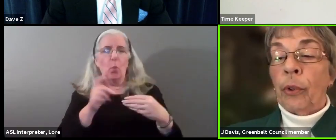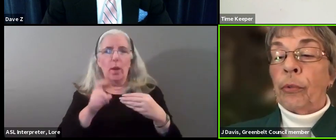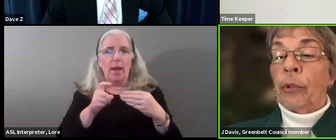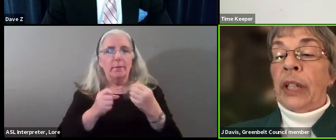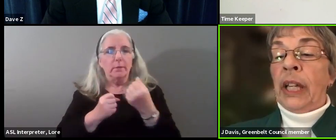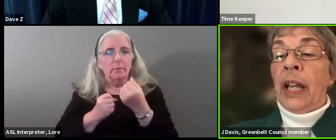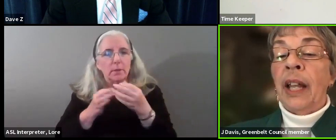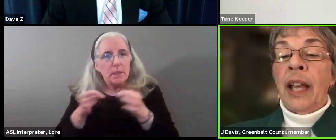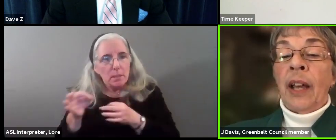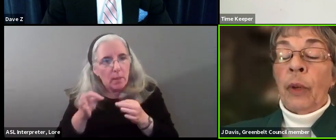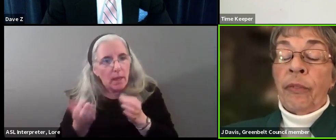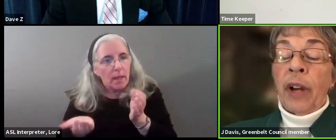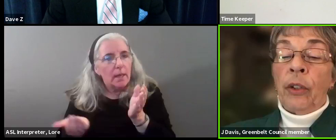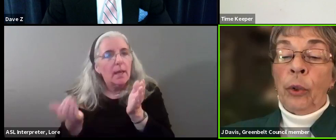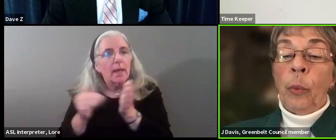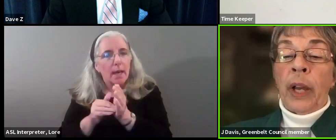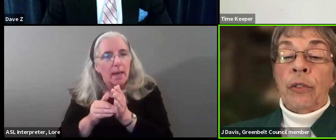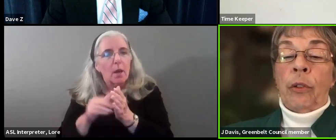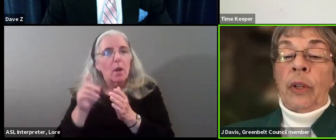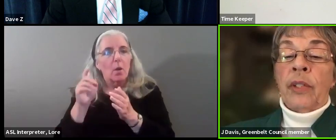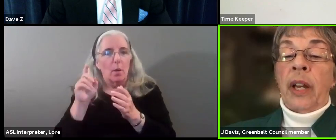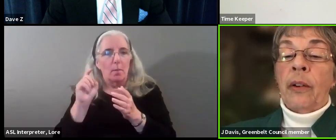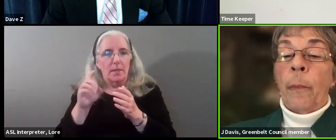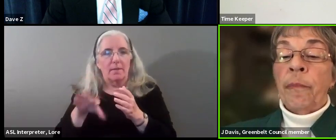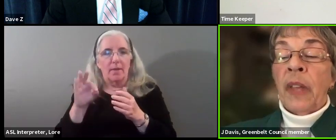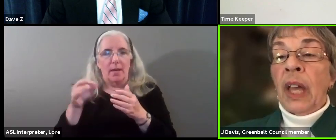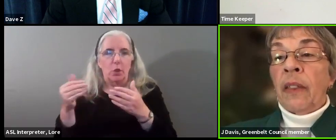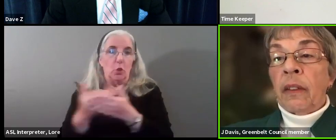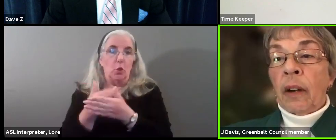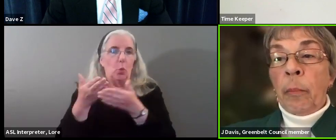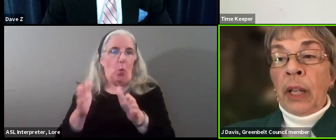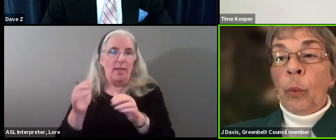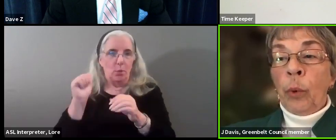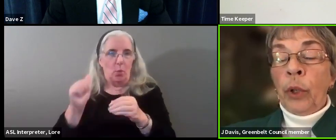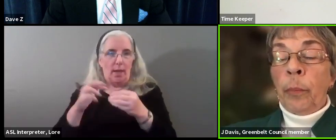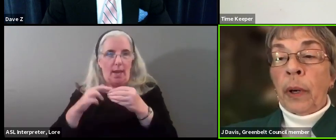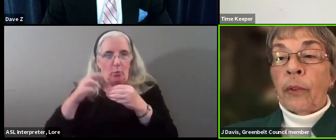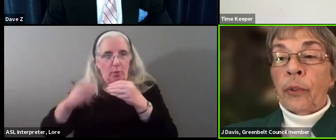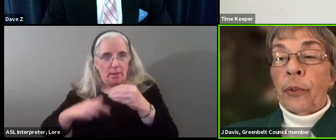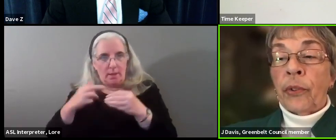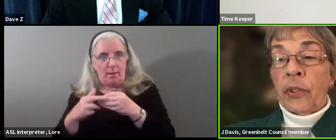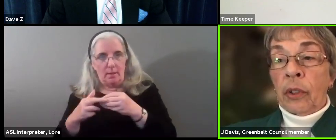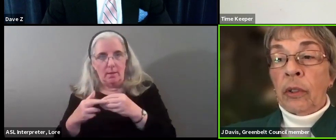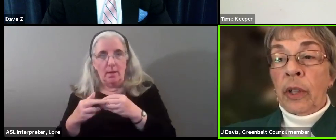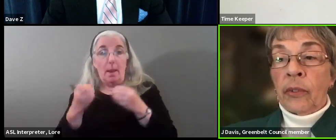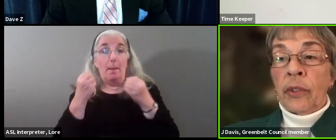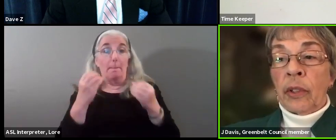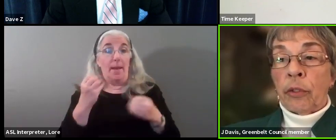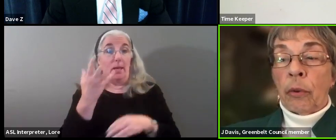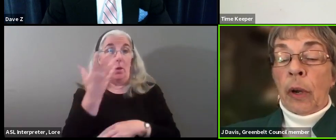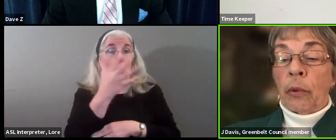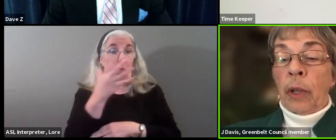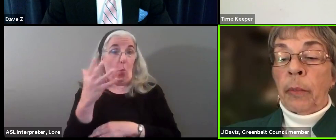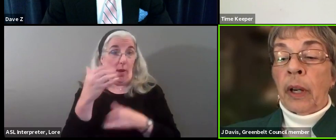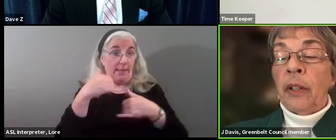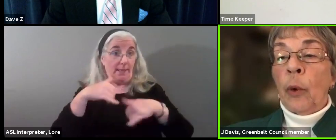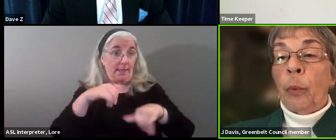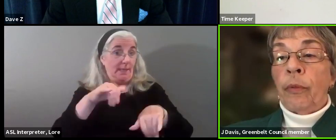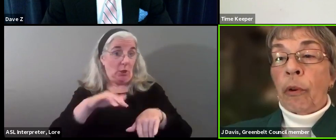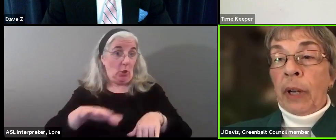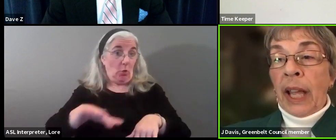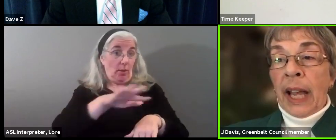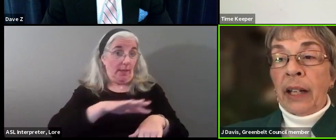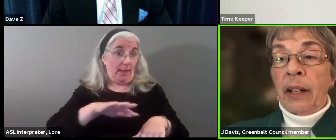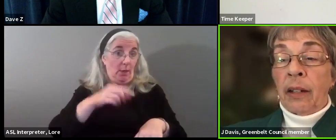do it over and over again. And we find new ways to recycle. There are many wooded parcels still in existence throughout Greenbelt.